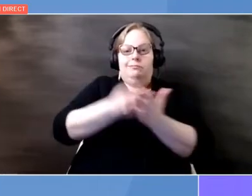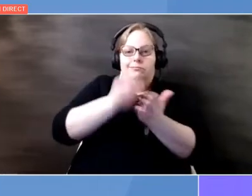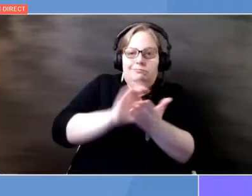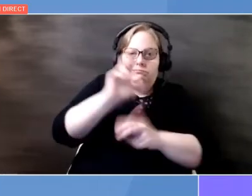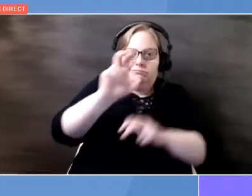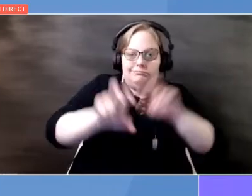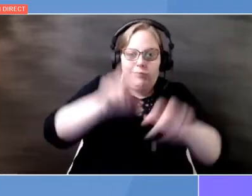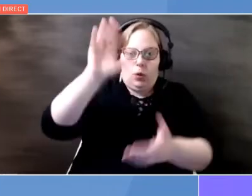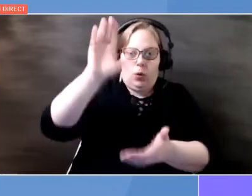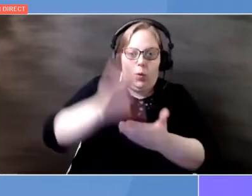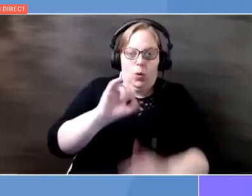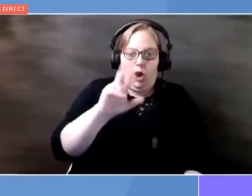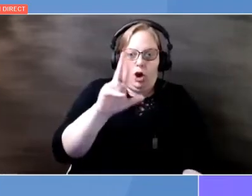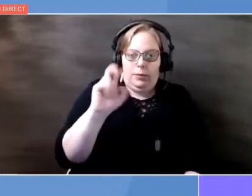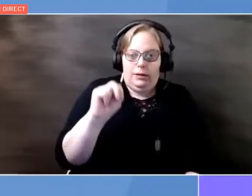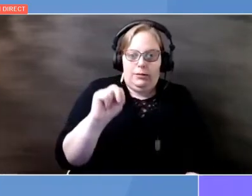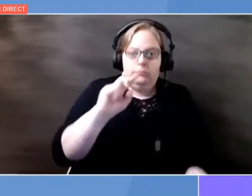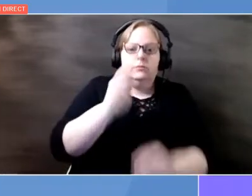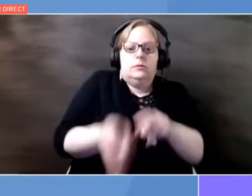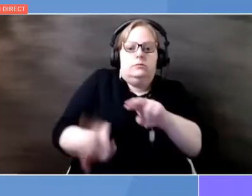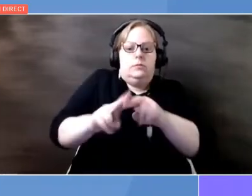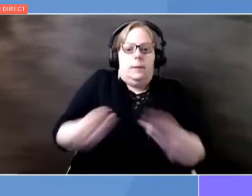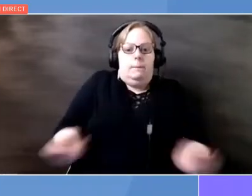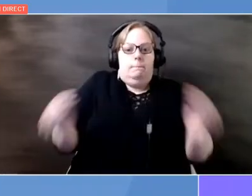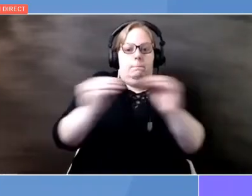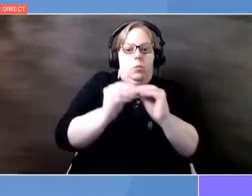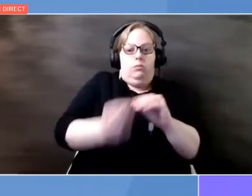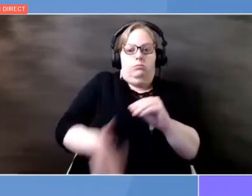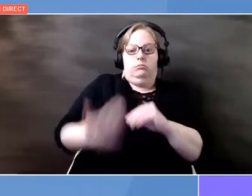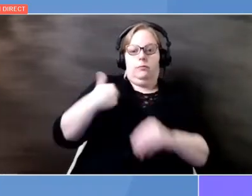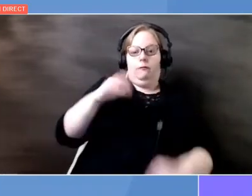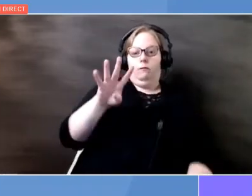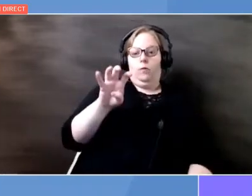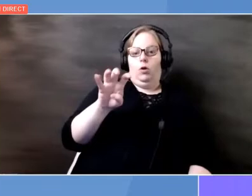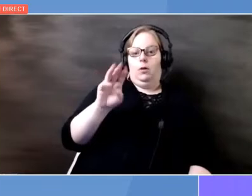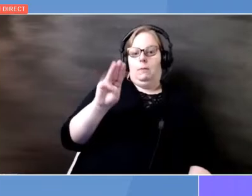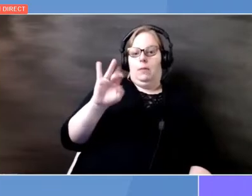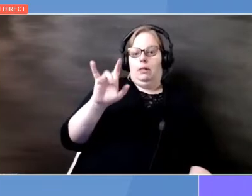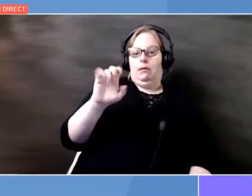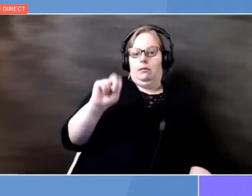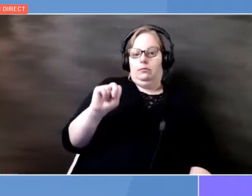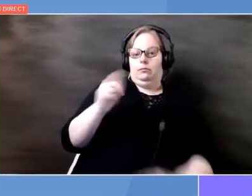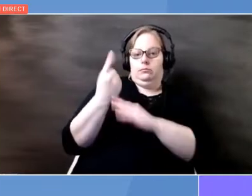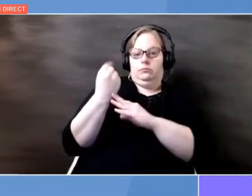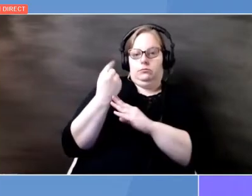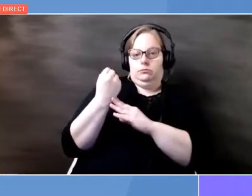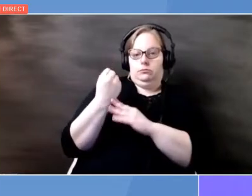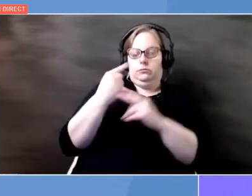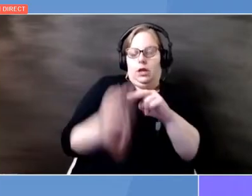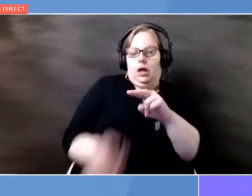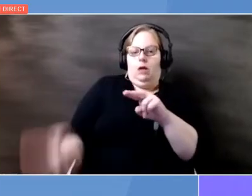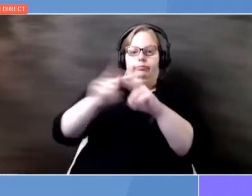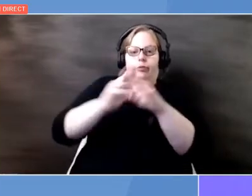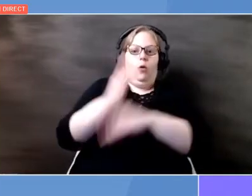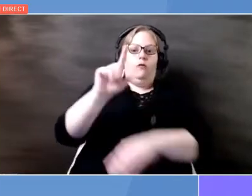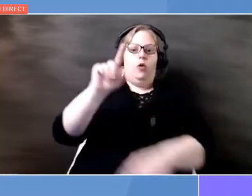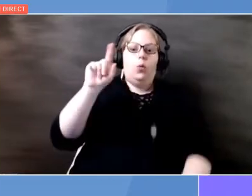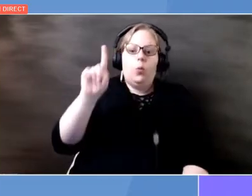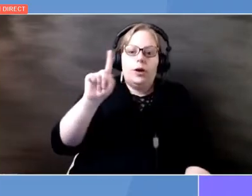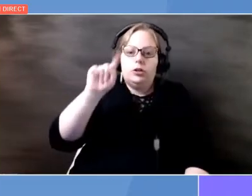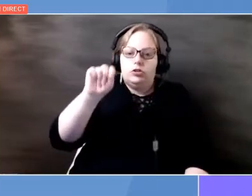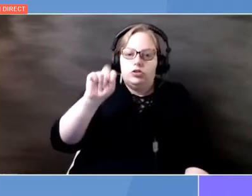to be increased from about $400 billion in last year to over a trillion per year.